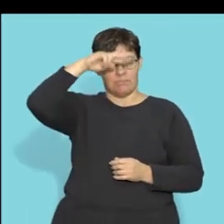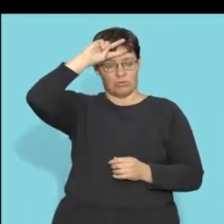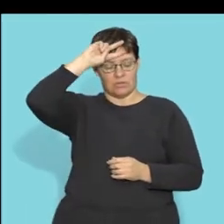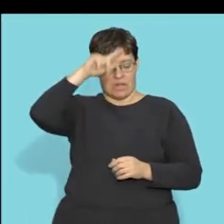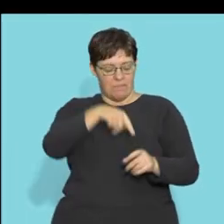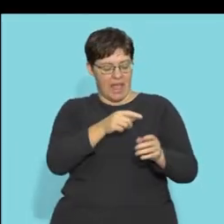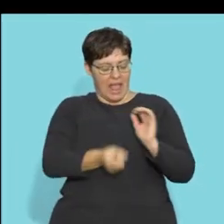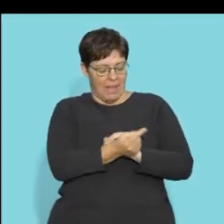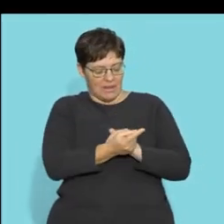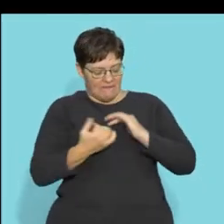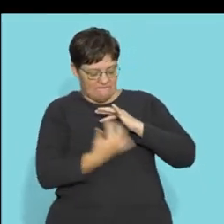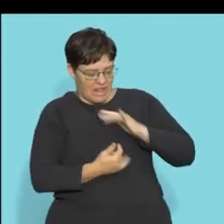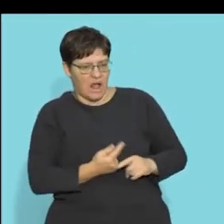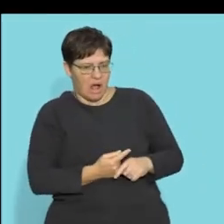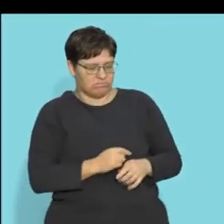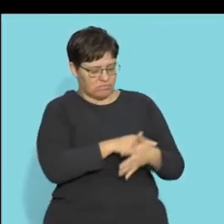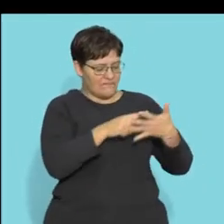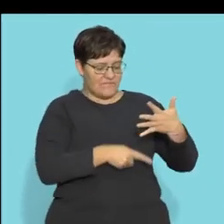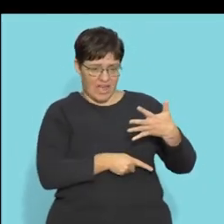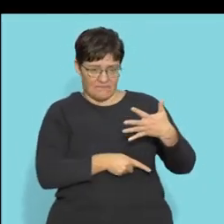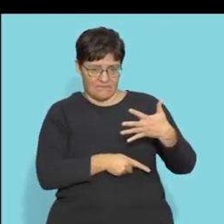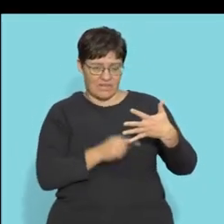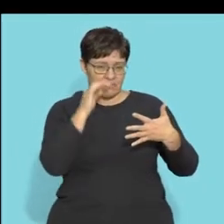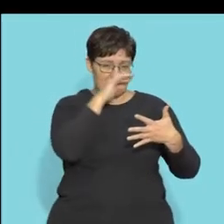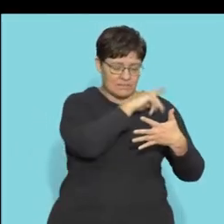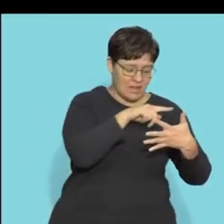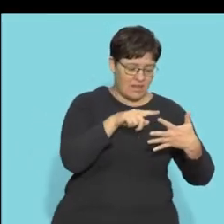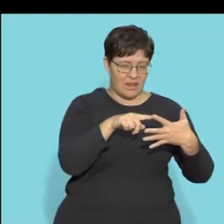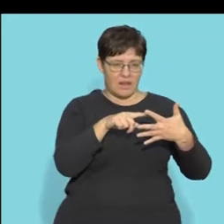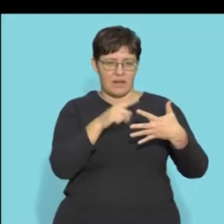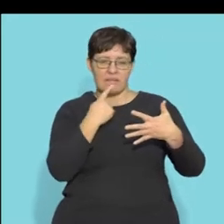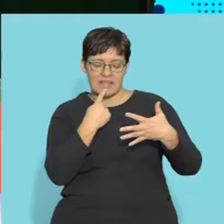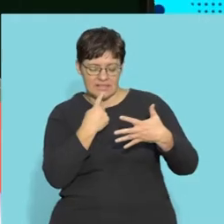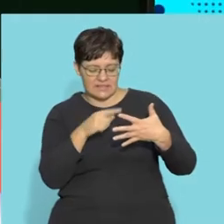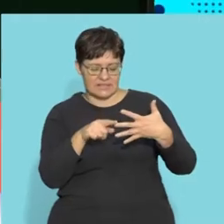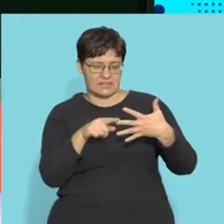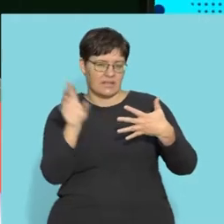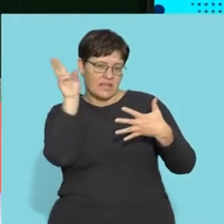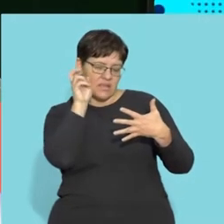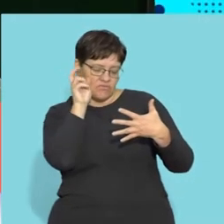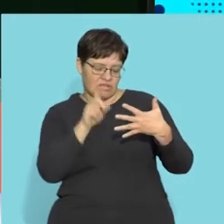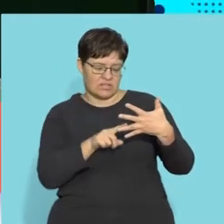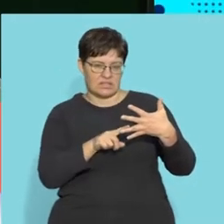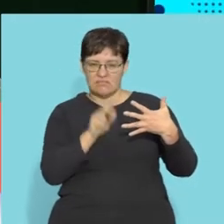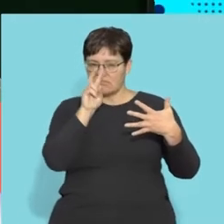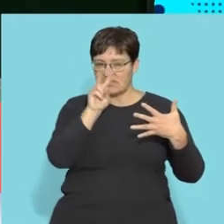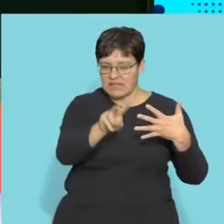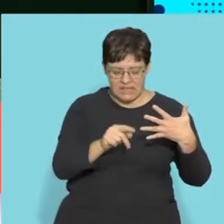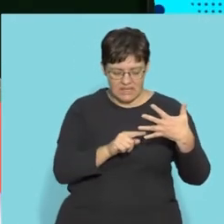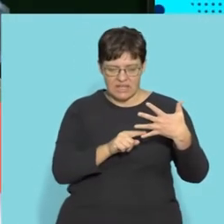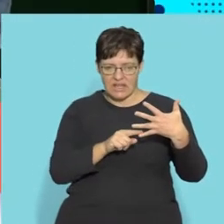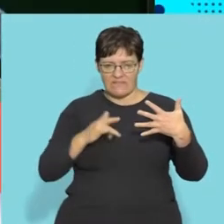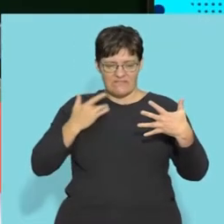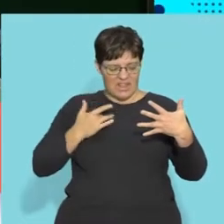senses. Right. What is the five senses again? It is smelling. It is tasting. It is hearing. It is